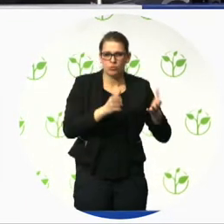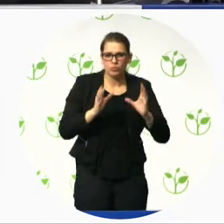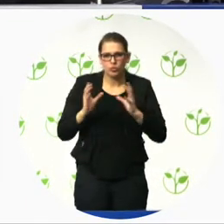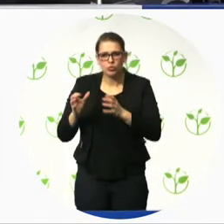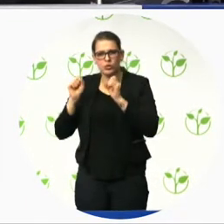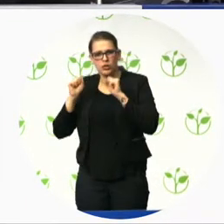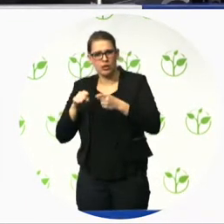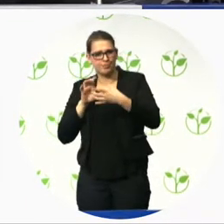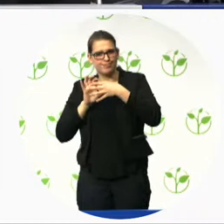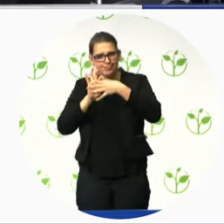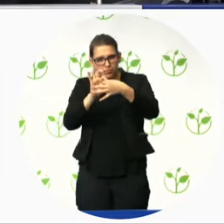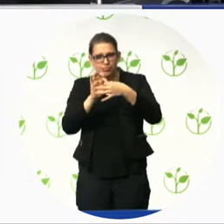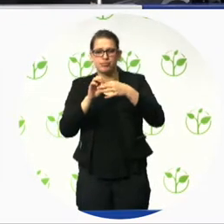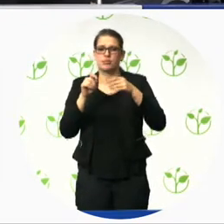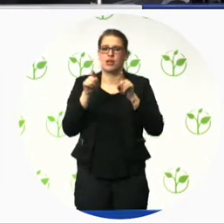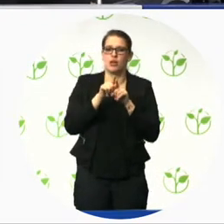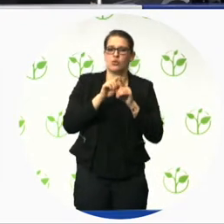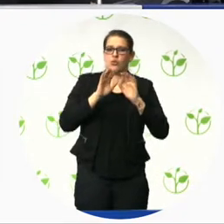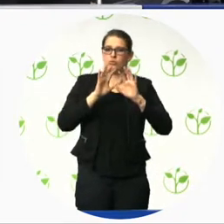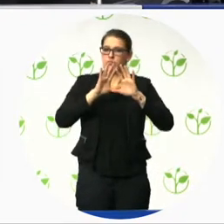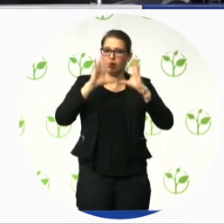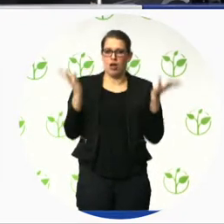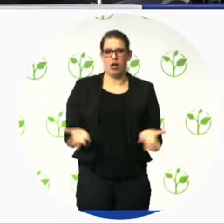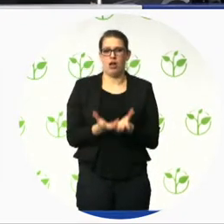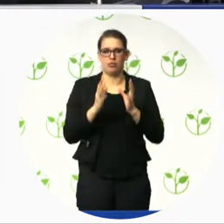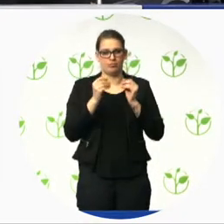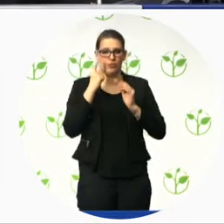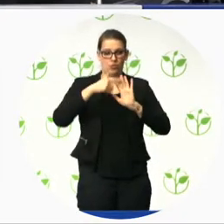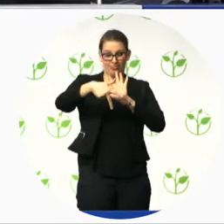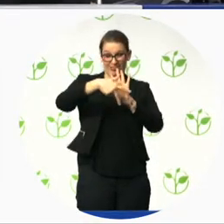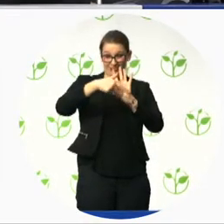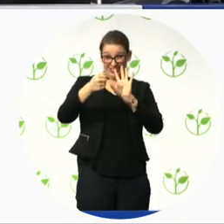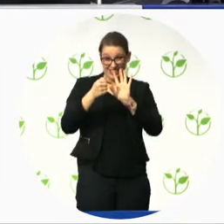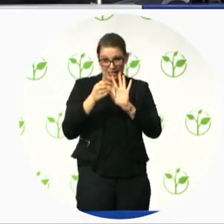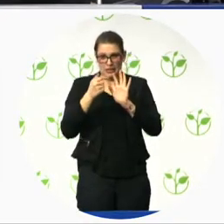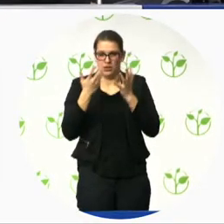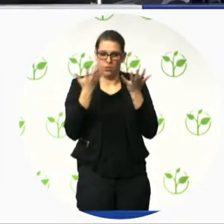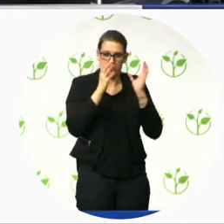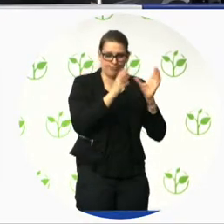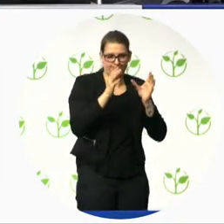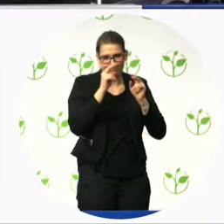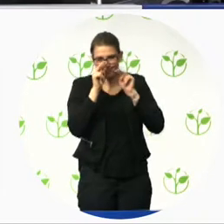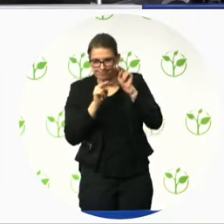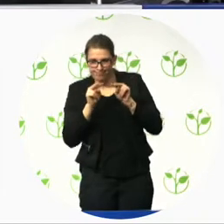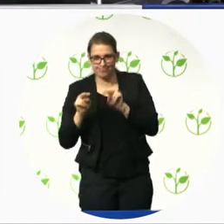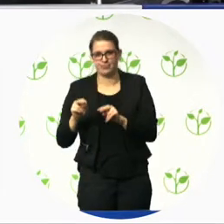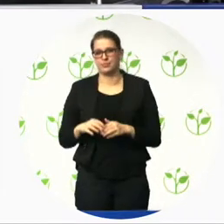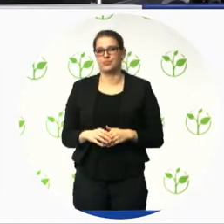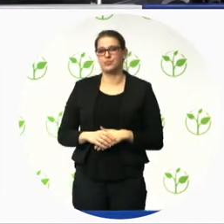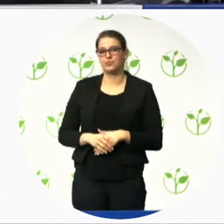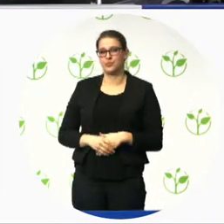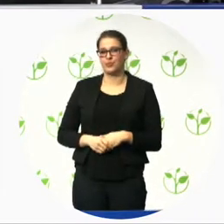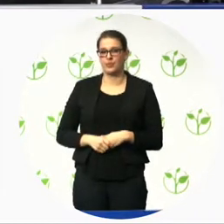certification process. The board also nominates auditors after the